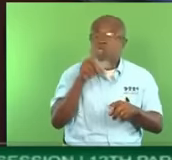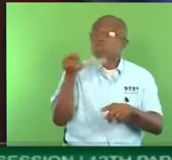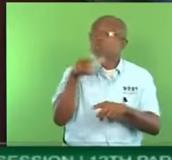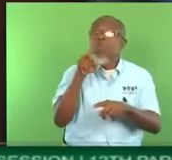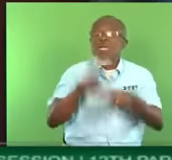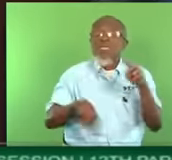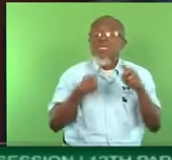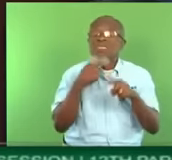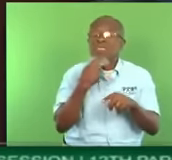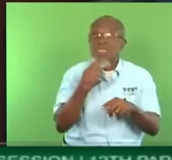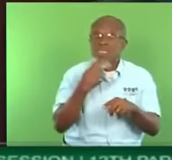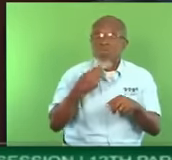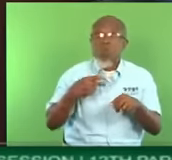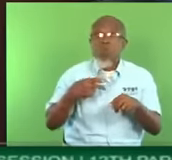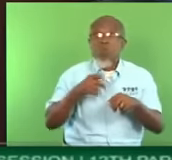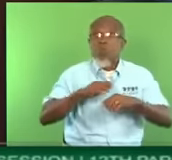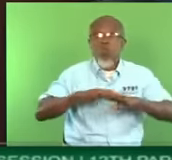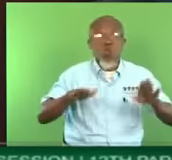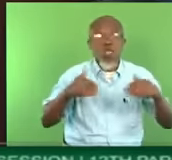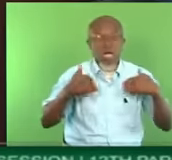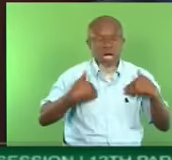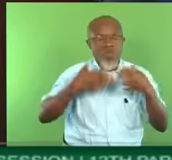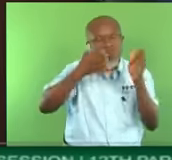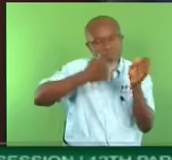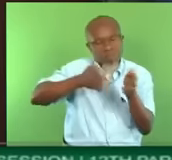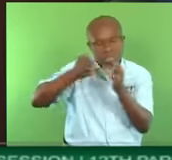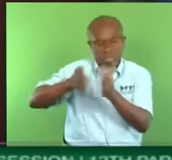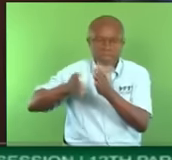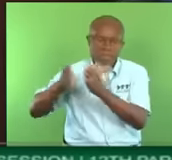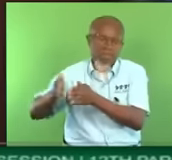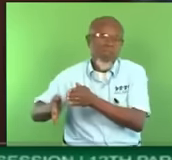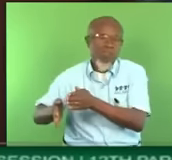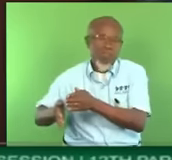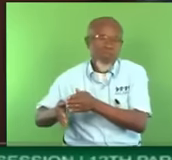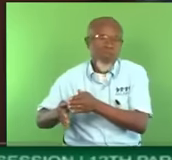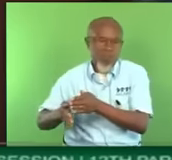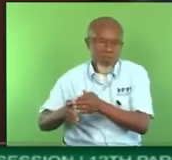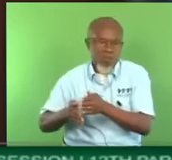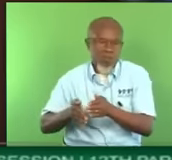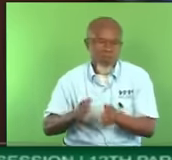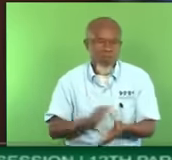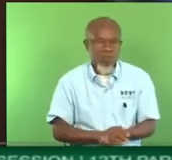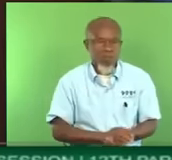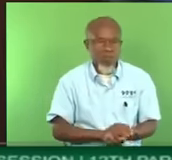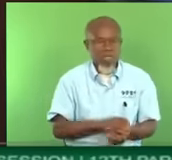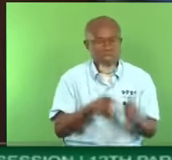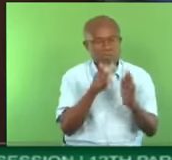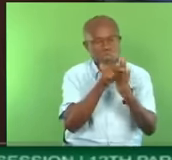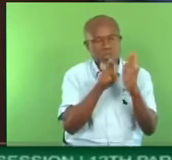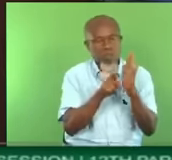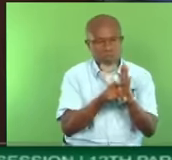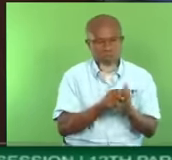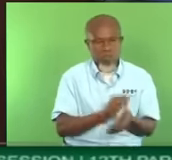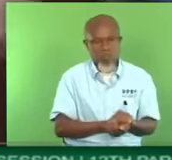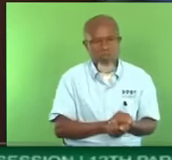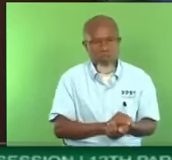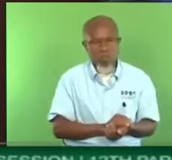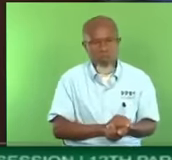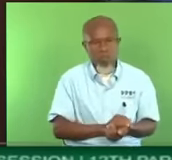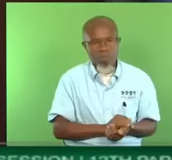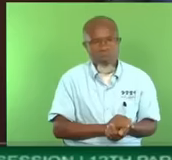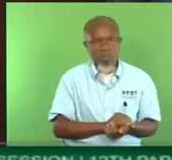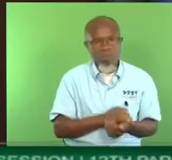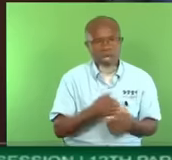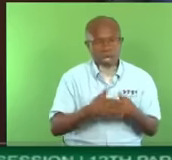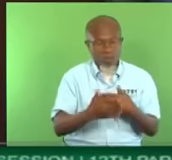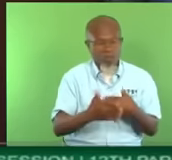In fact, I was nicely surprised the next day after Siparia talked. The headline was Kamla outlined 27-point plan. As